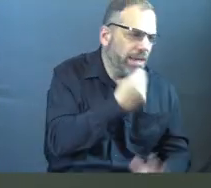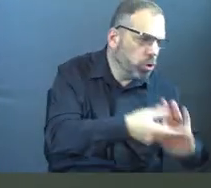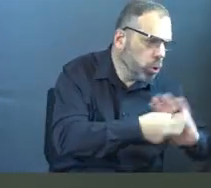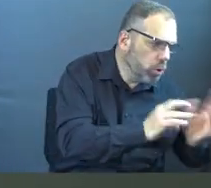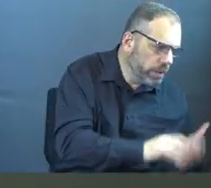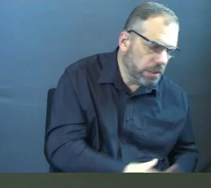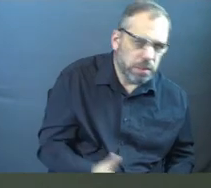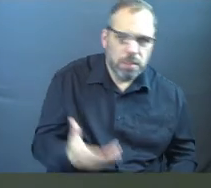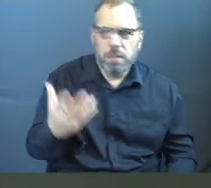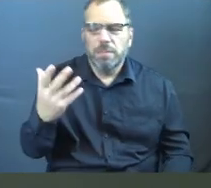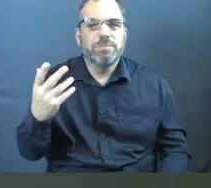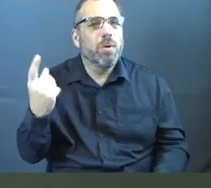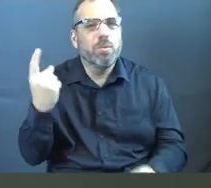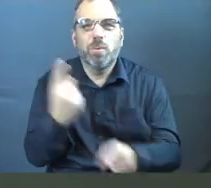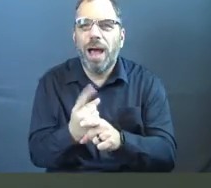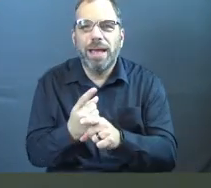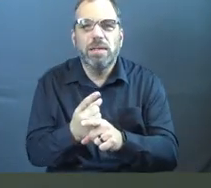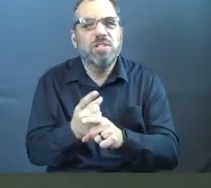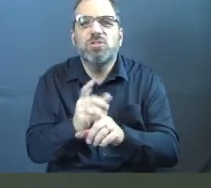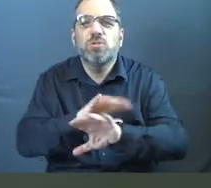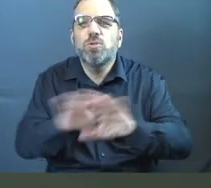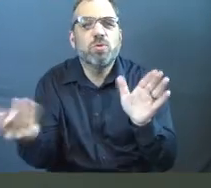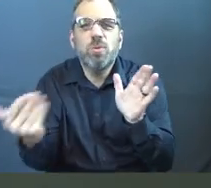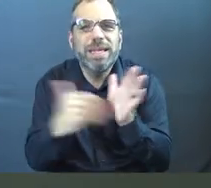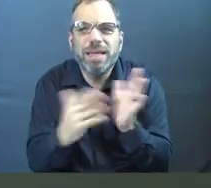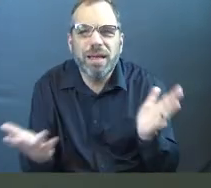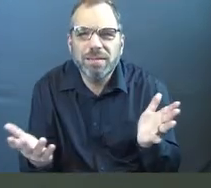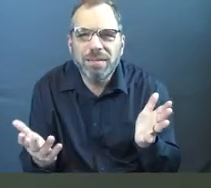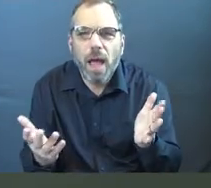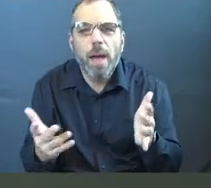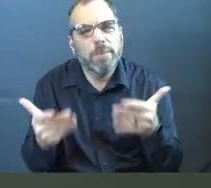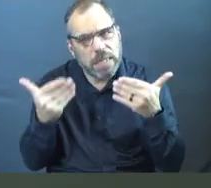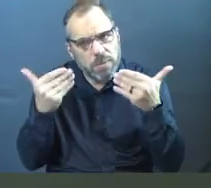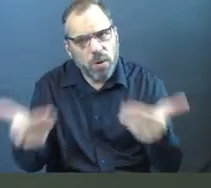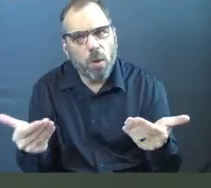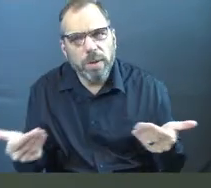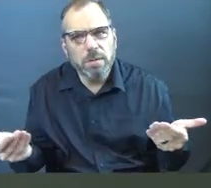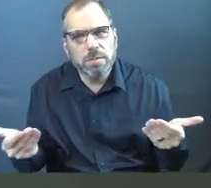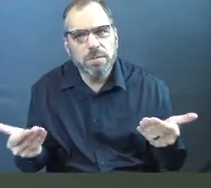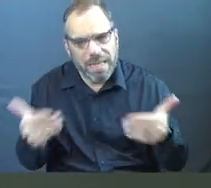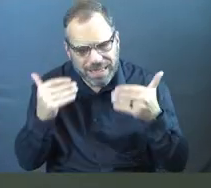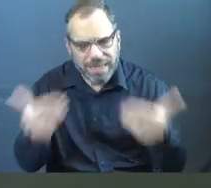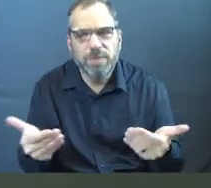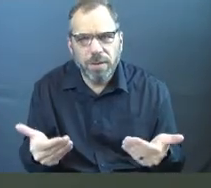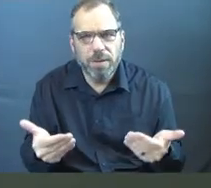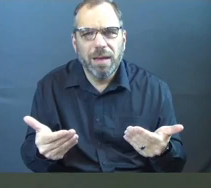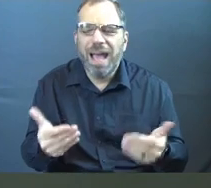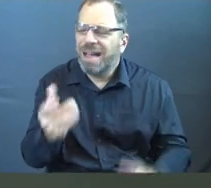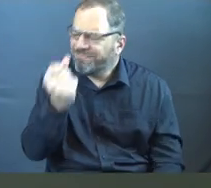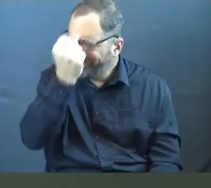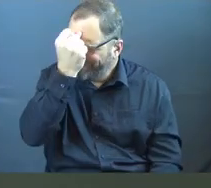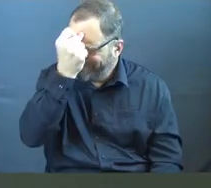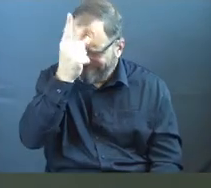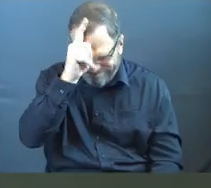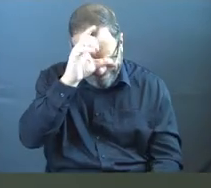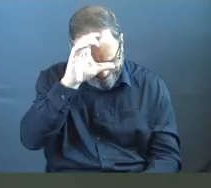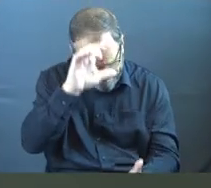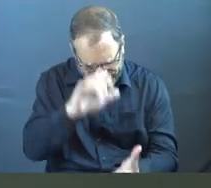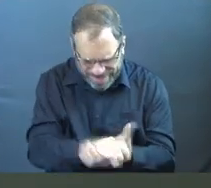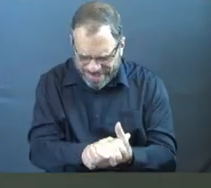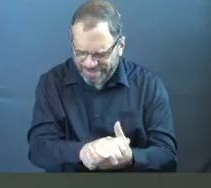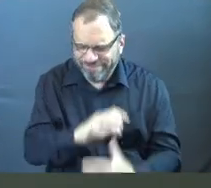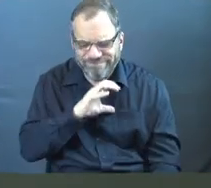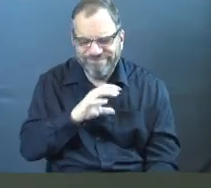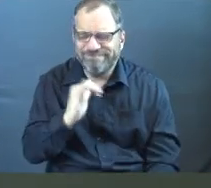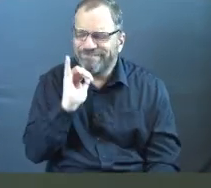wasn't supposed to, right? Let's not do it again, but let's keep going. I totally, totally believe that when we make